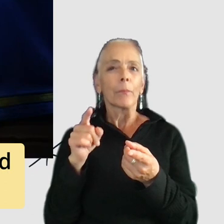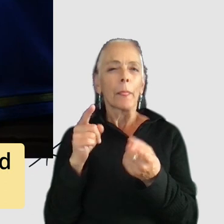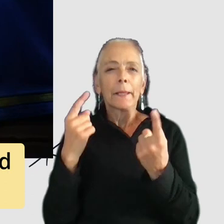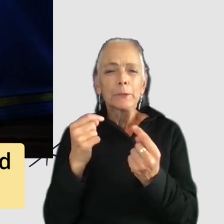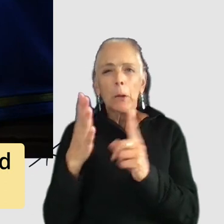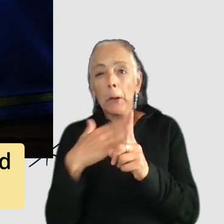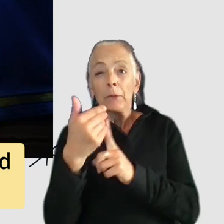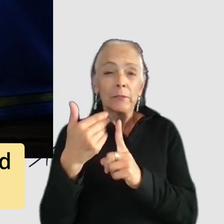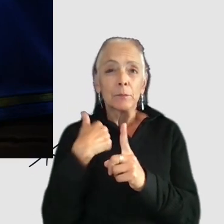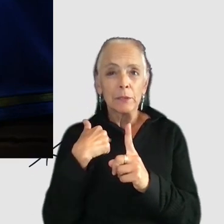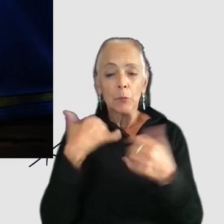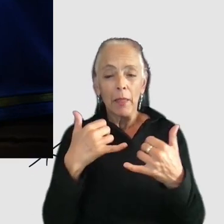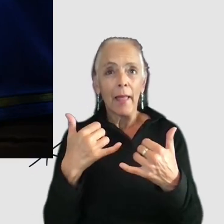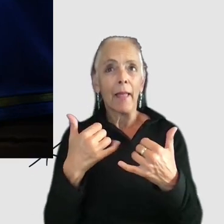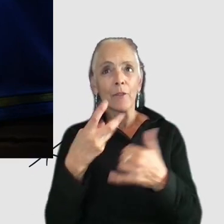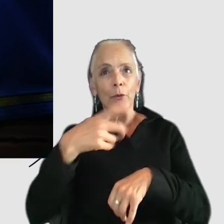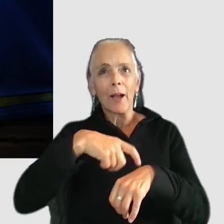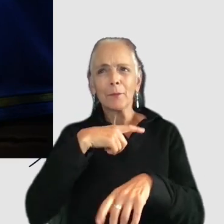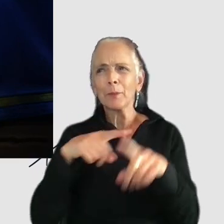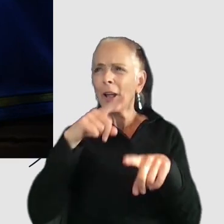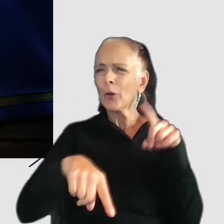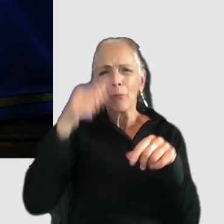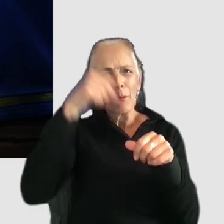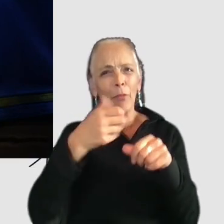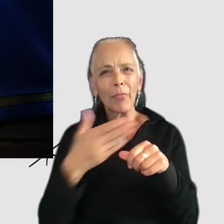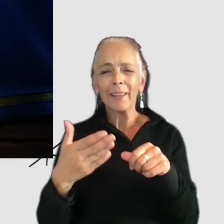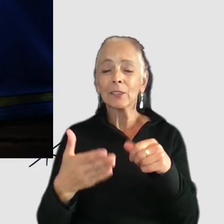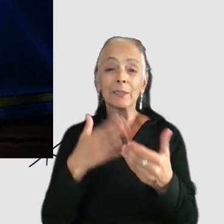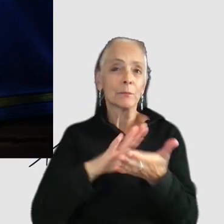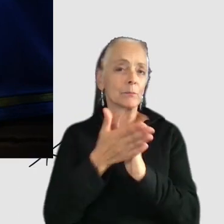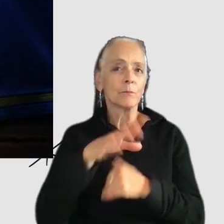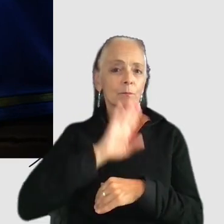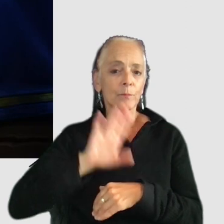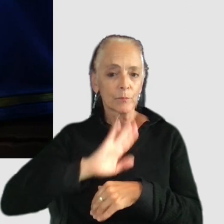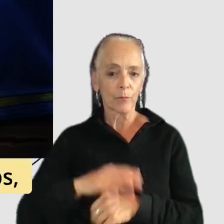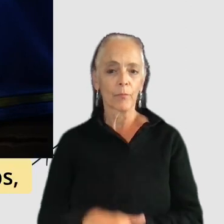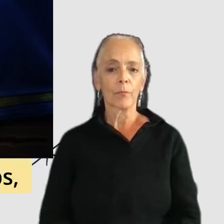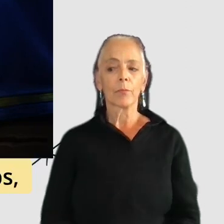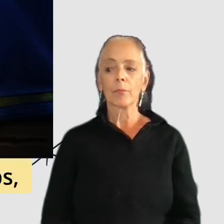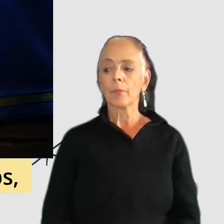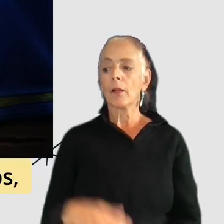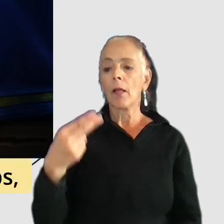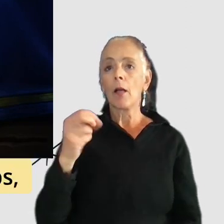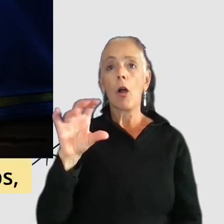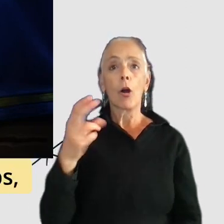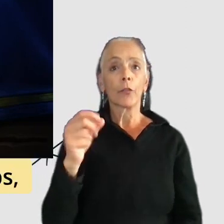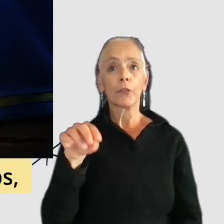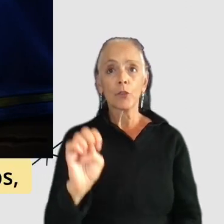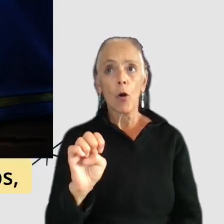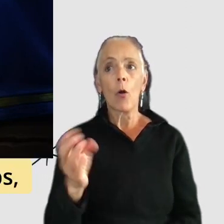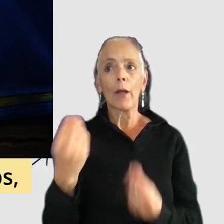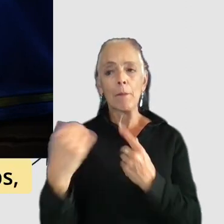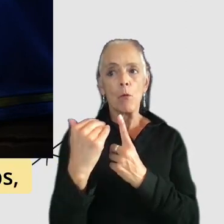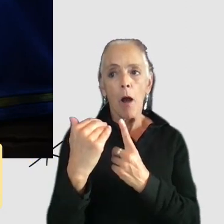get me to play it a few times but I couldn't remember things and I would easily get very frustrated. Hearthstone however gave me reminders,